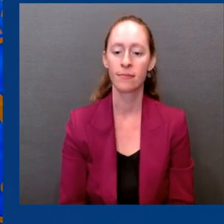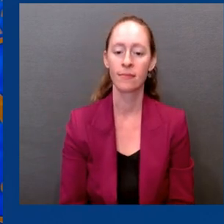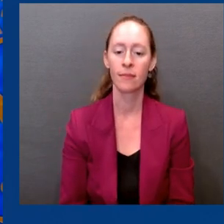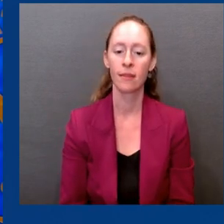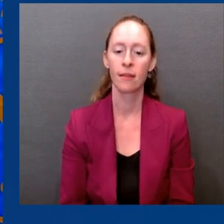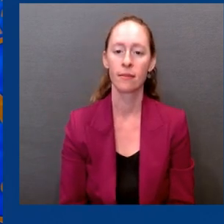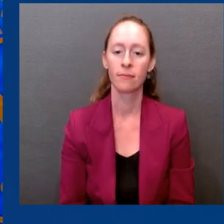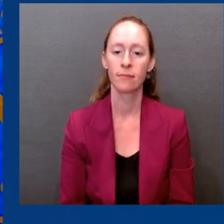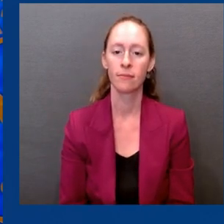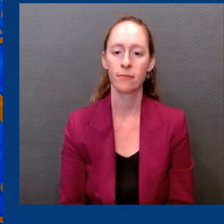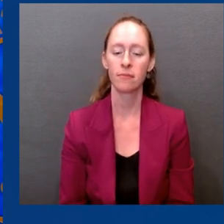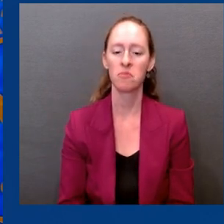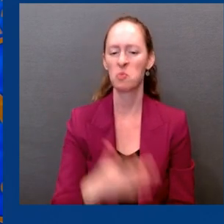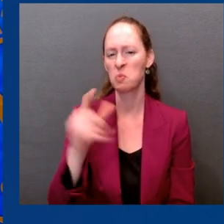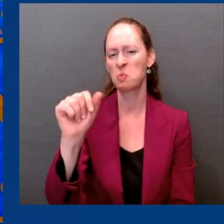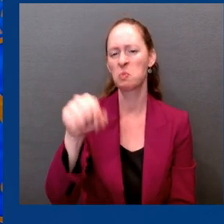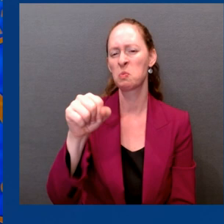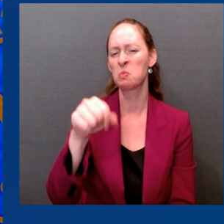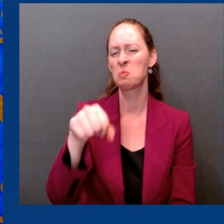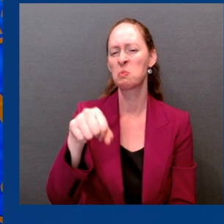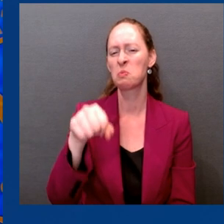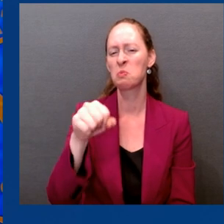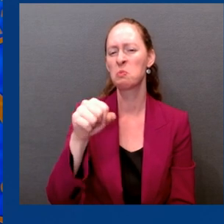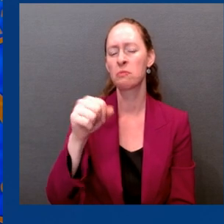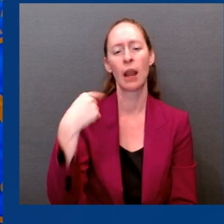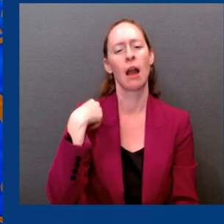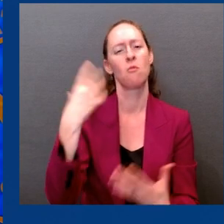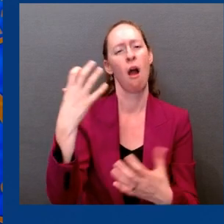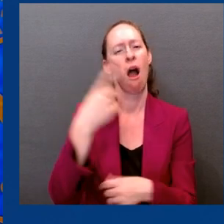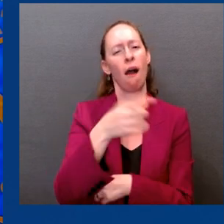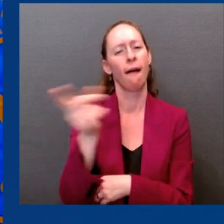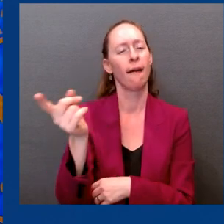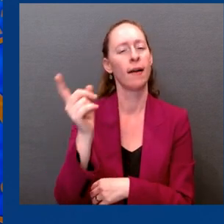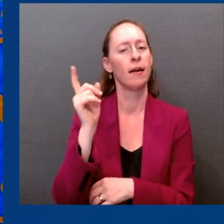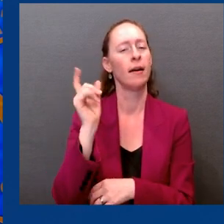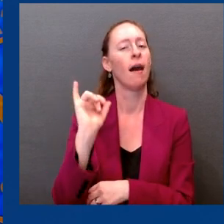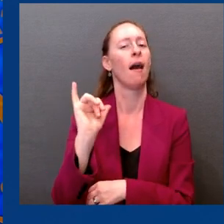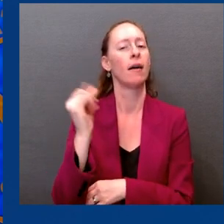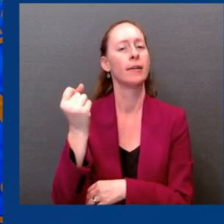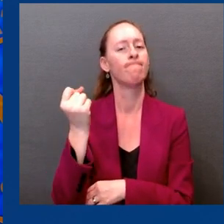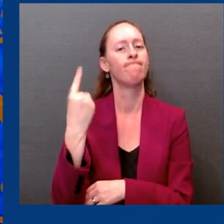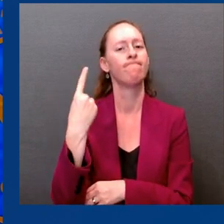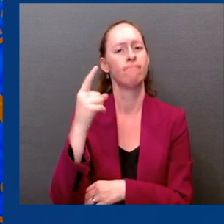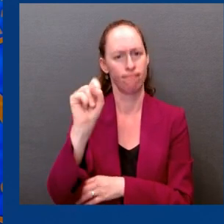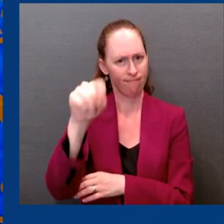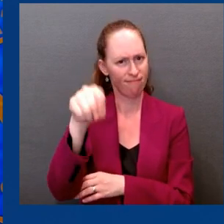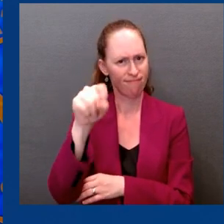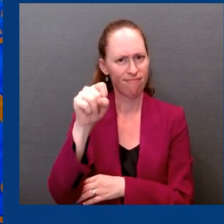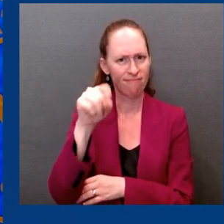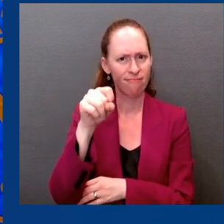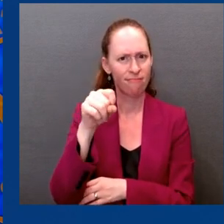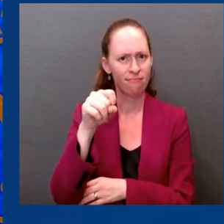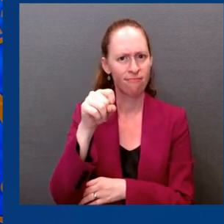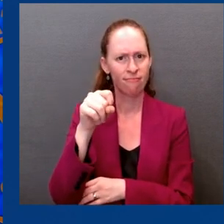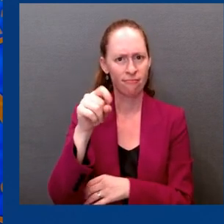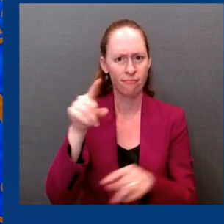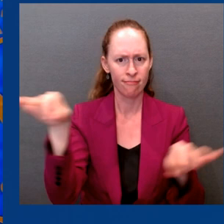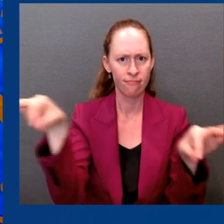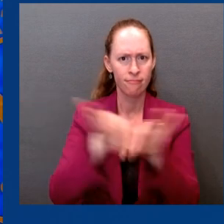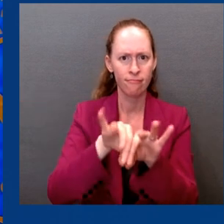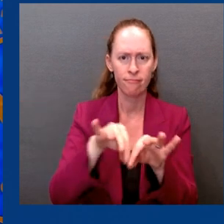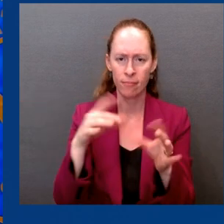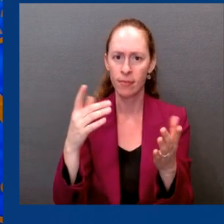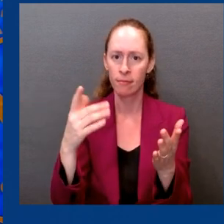important that we are now matching the new updated vaccine with the circulating, that the original